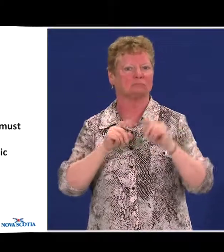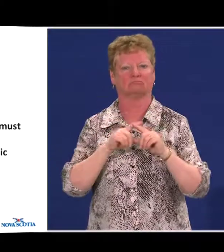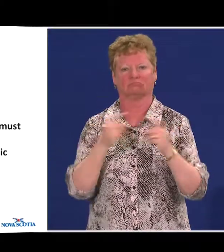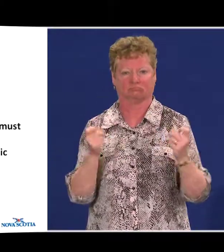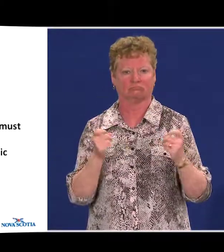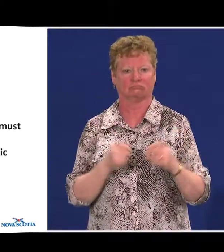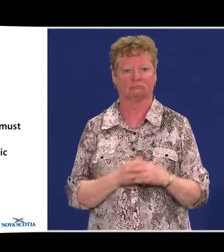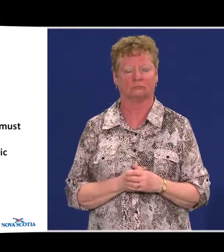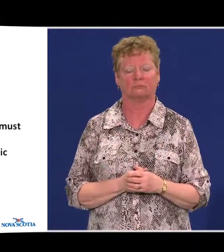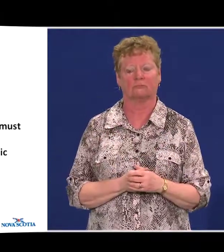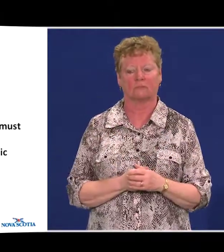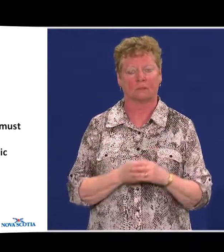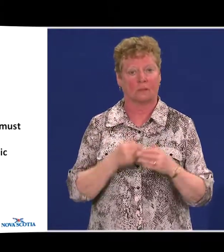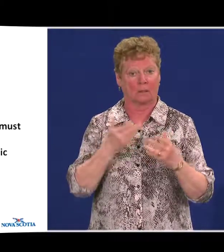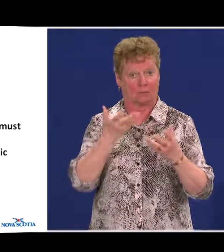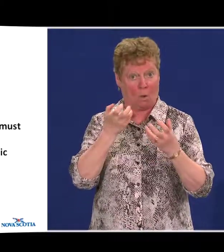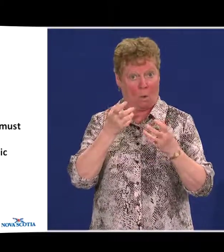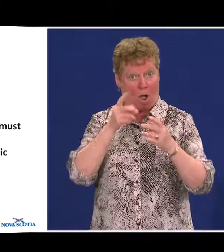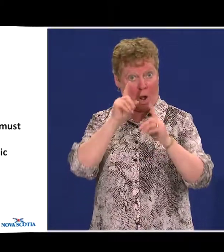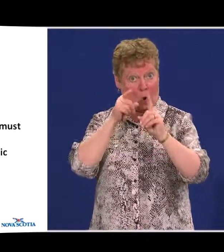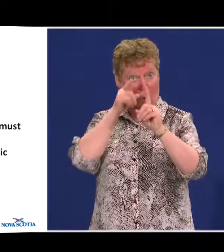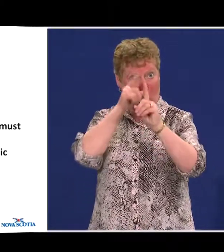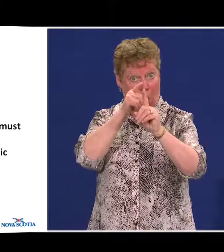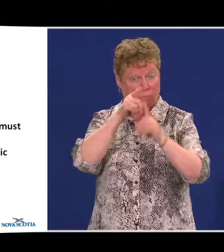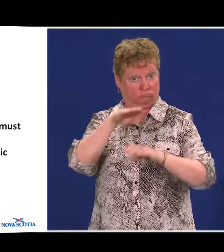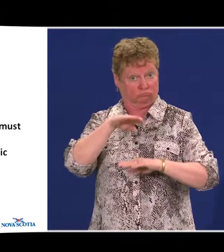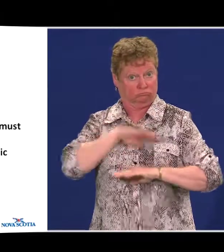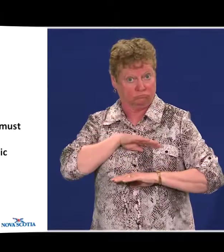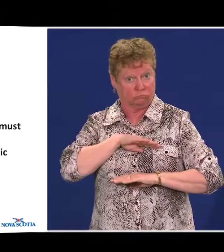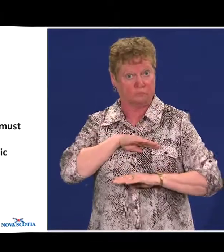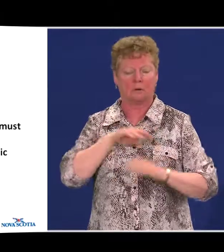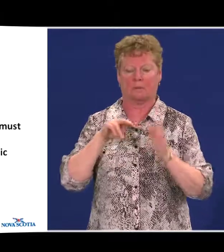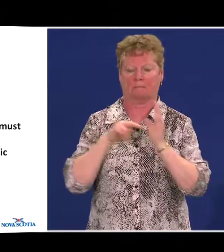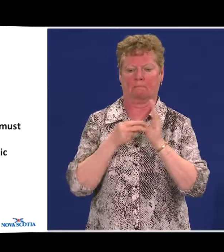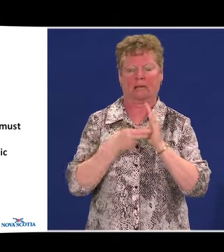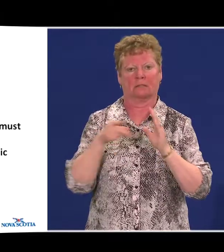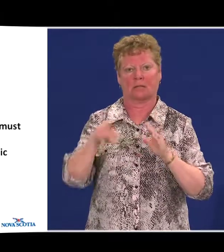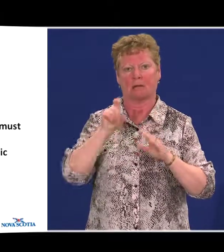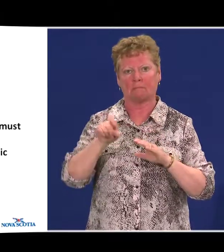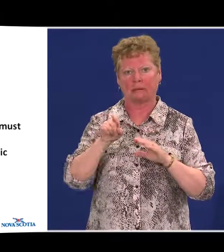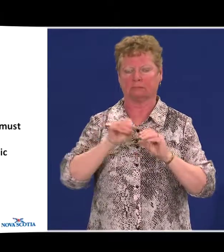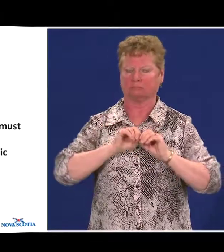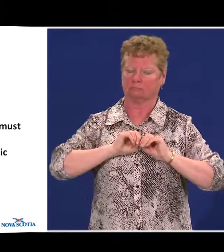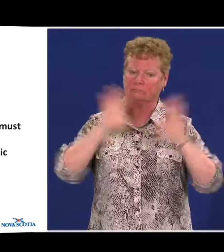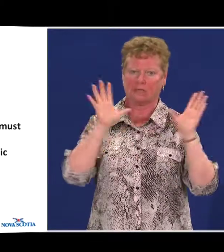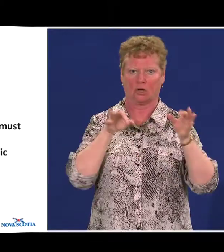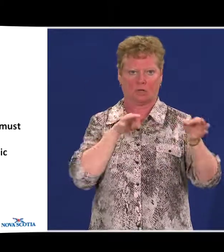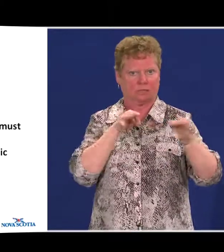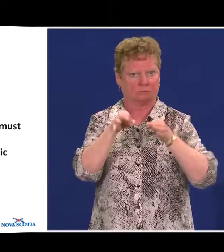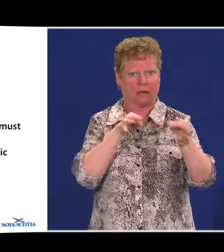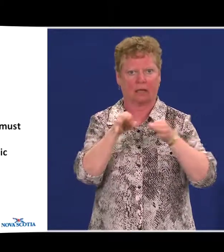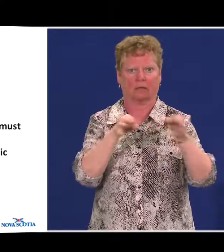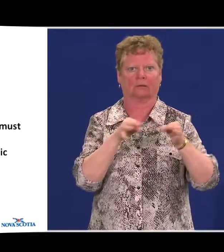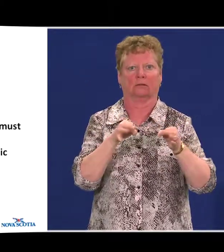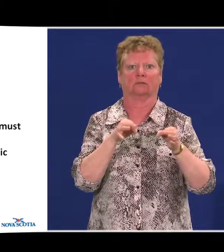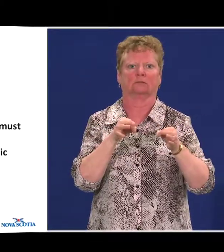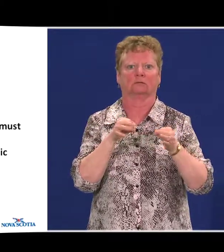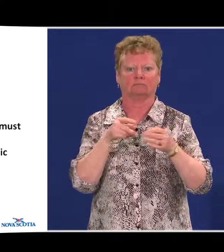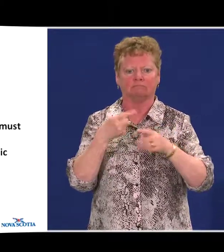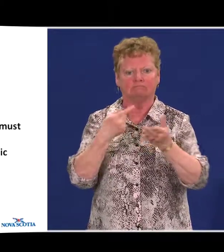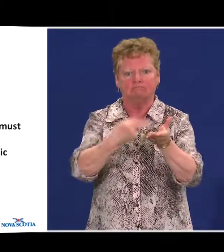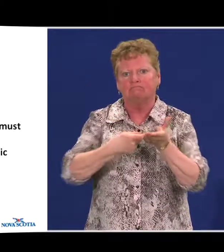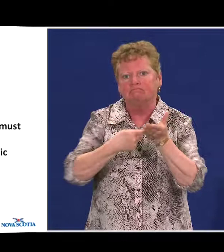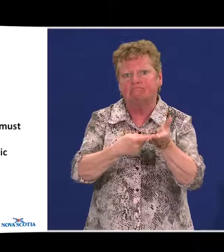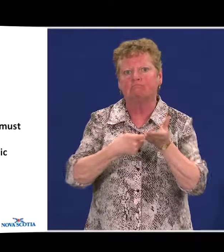To meet these goals, practical implementation must be articulated, relying on consultation